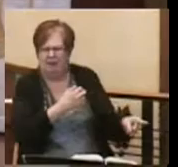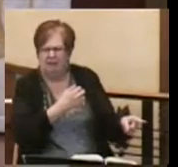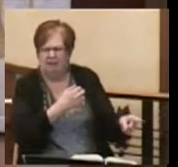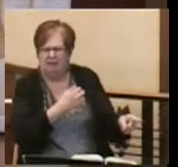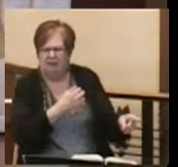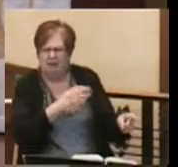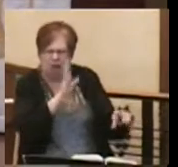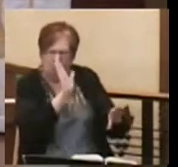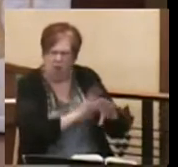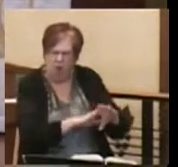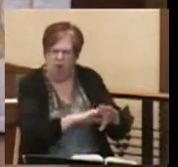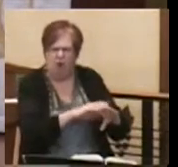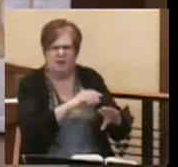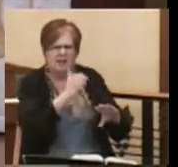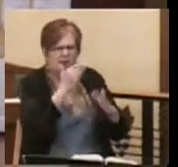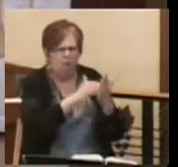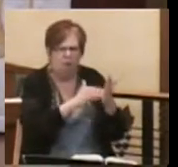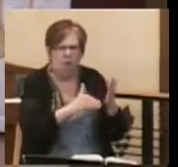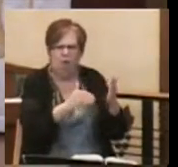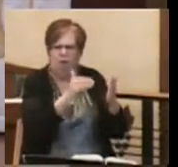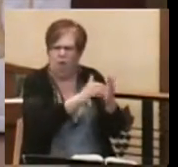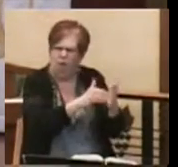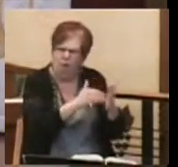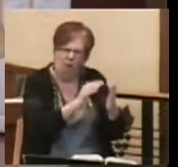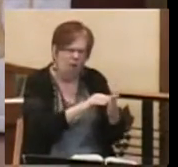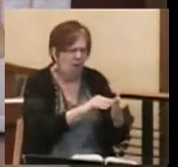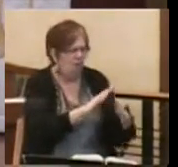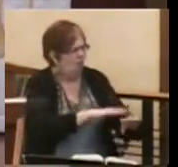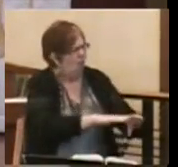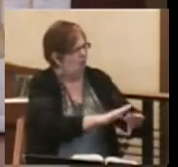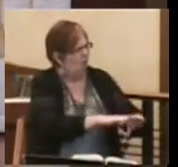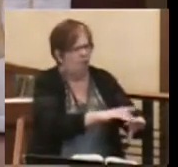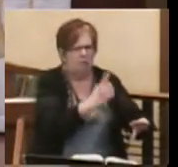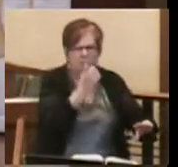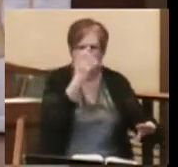people over and over that something is going to happen.